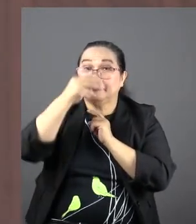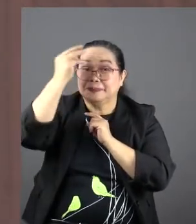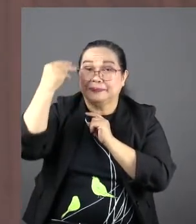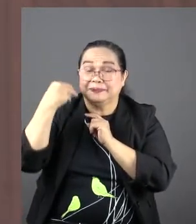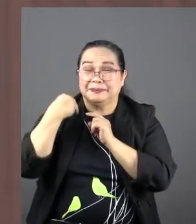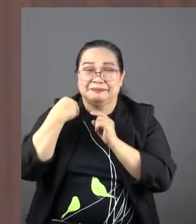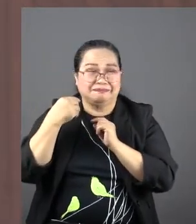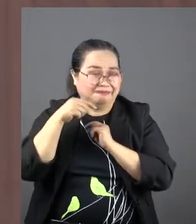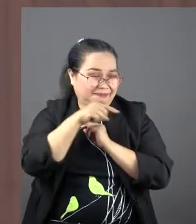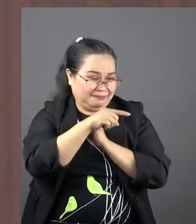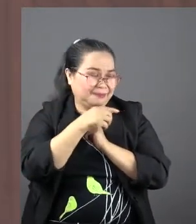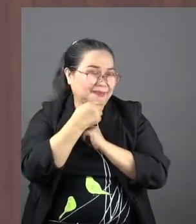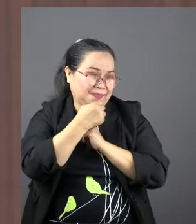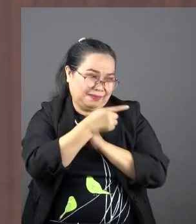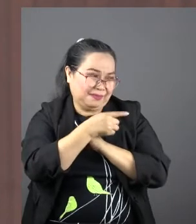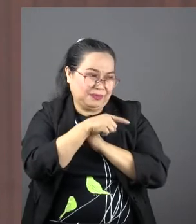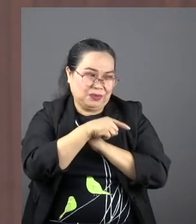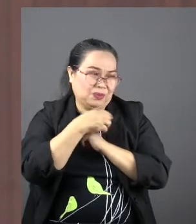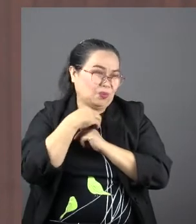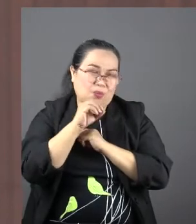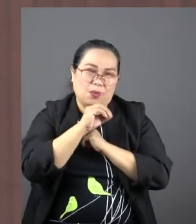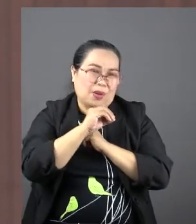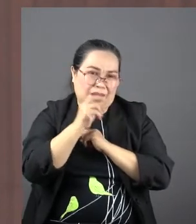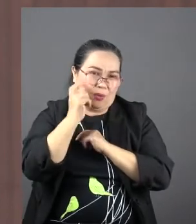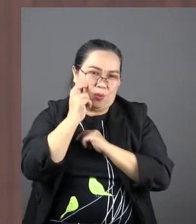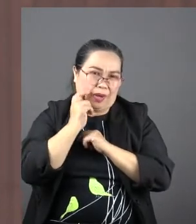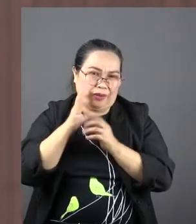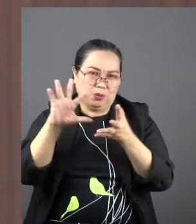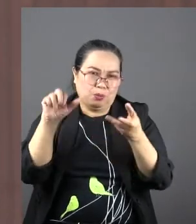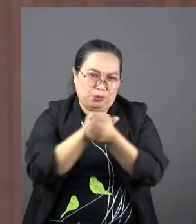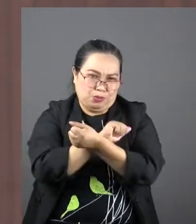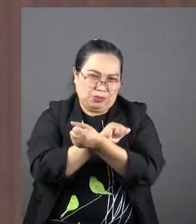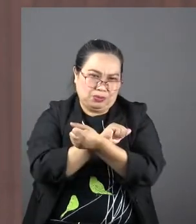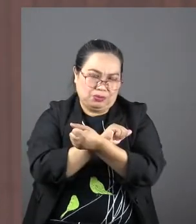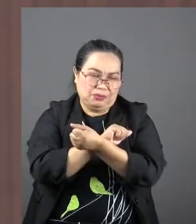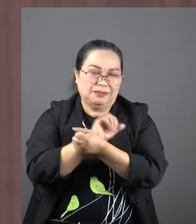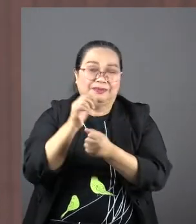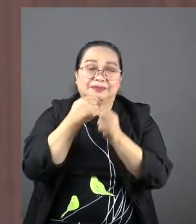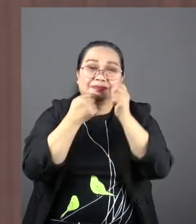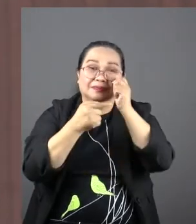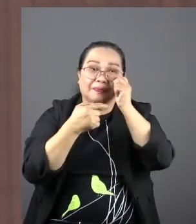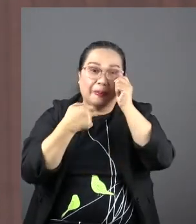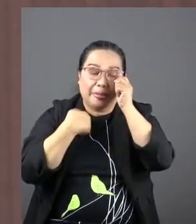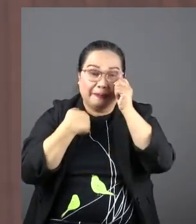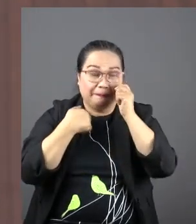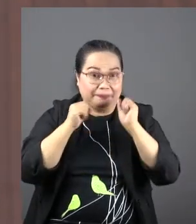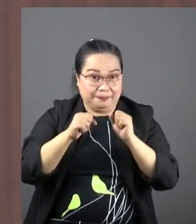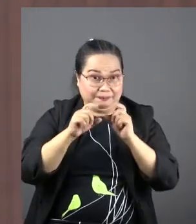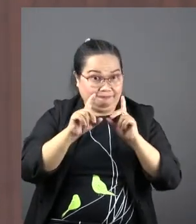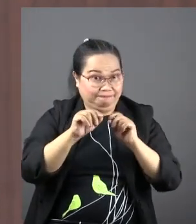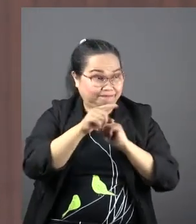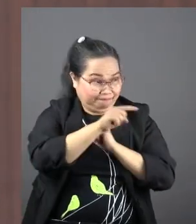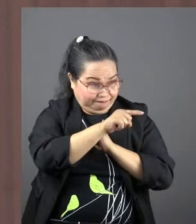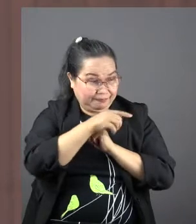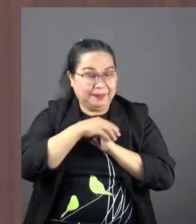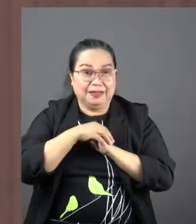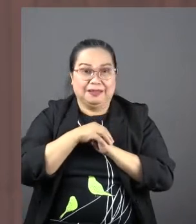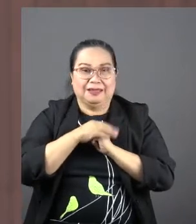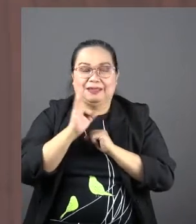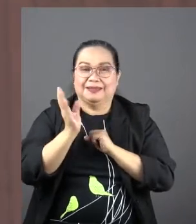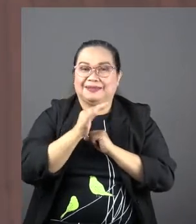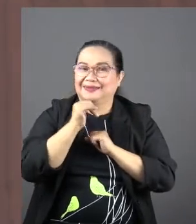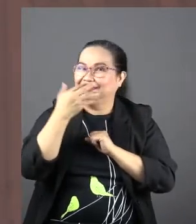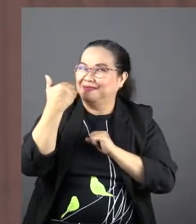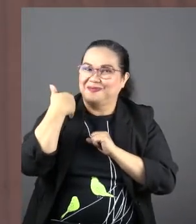something basically she told him they have no wine. That's the equivalent of saying is there anything you can do? Remember he has